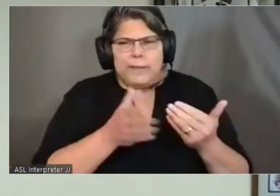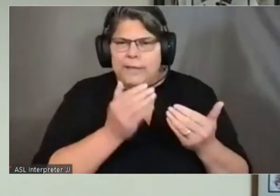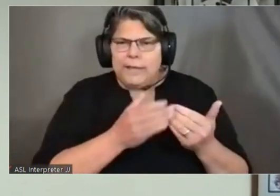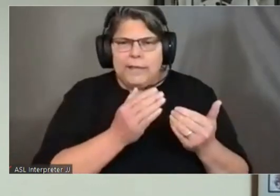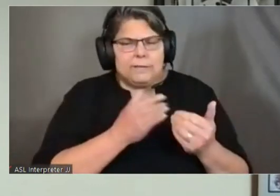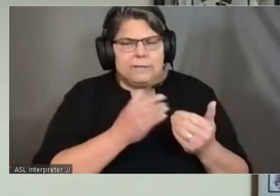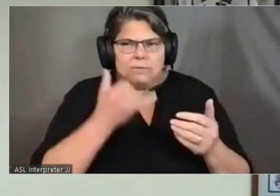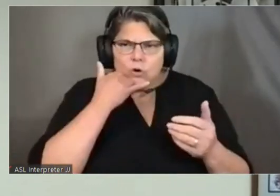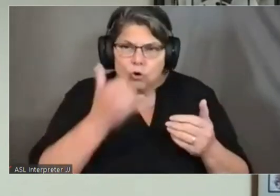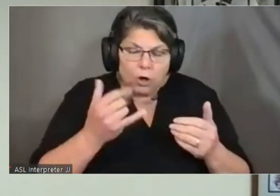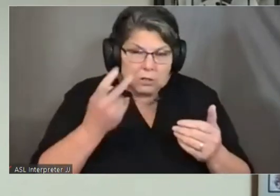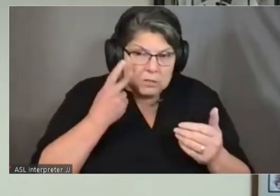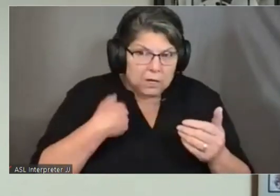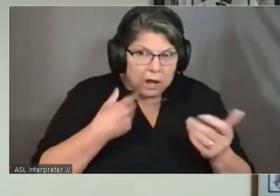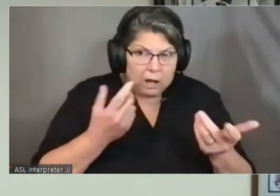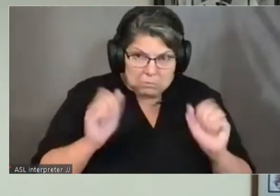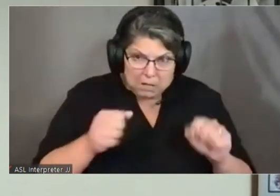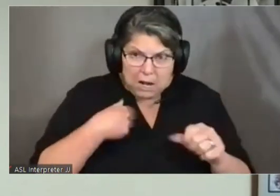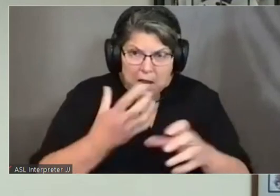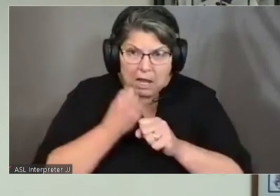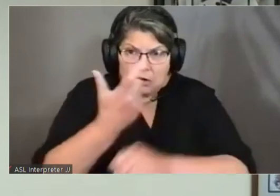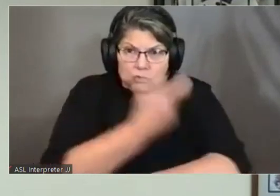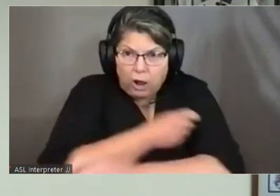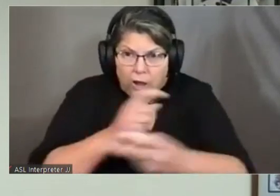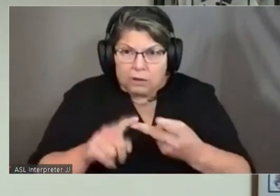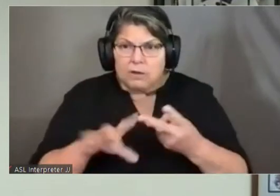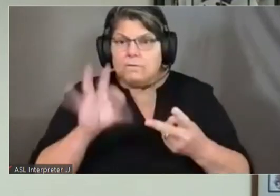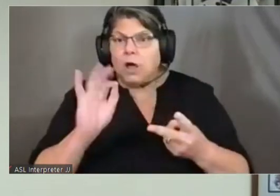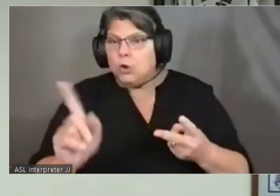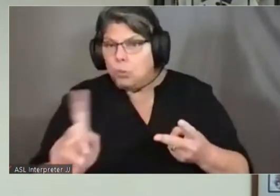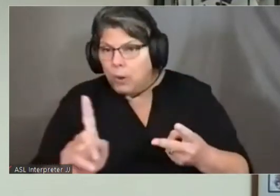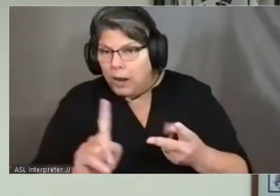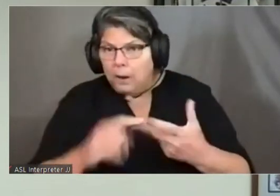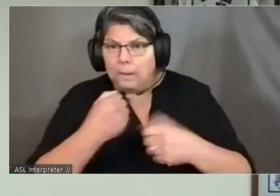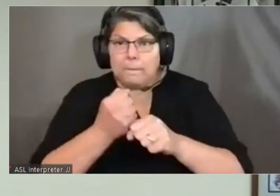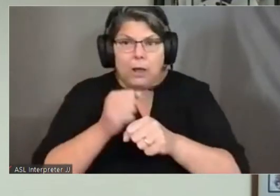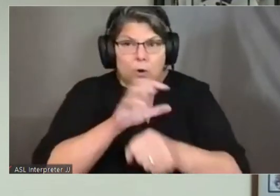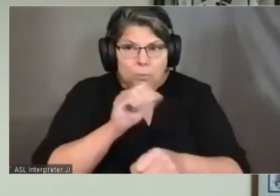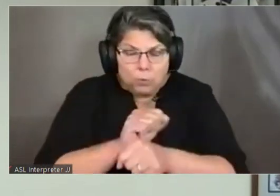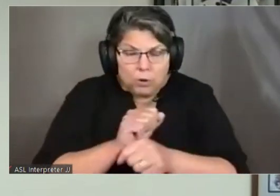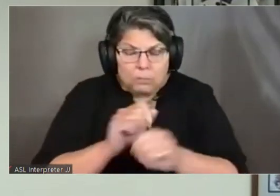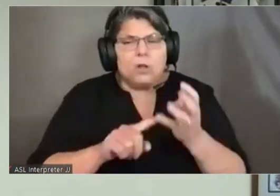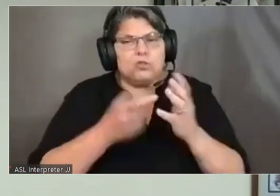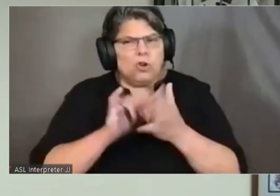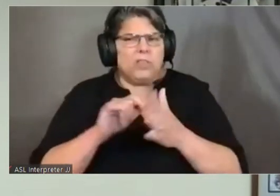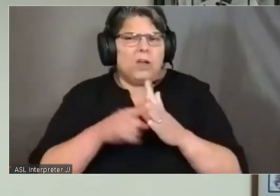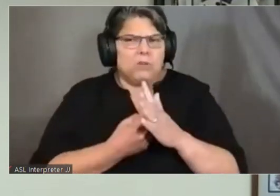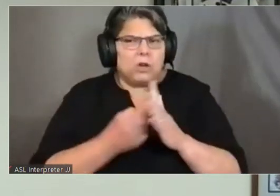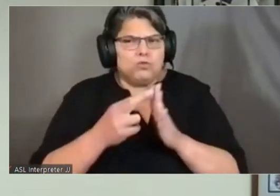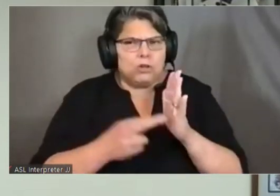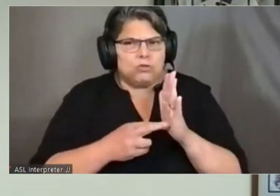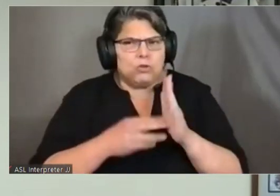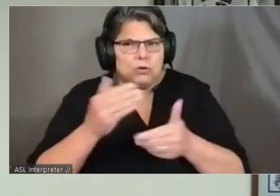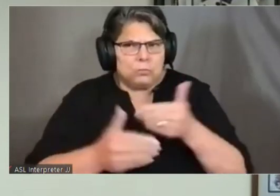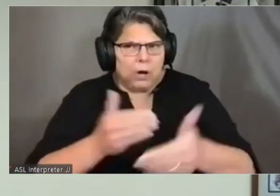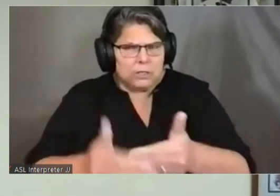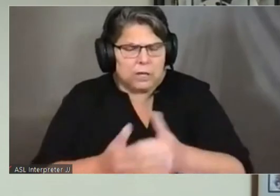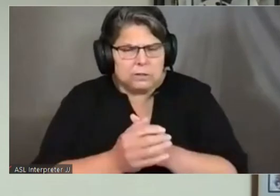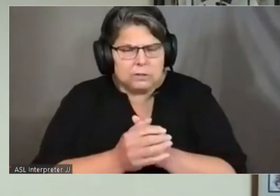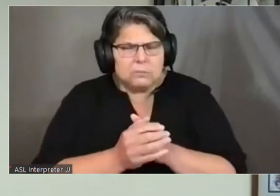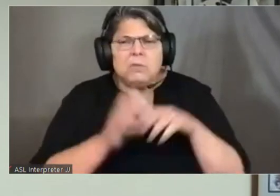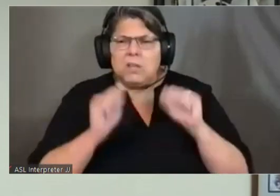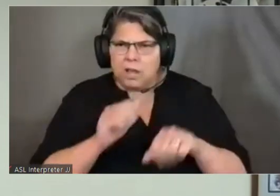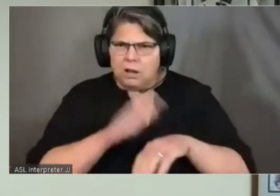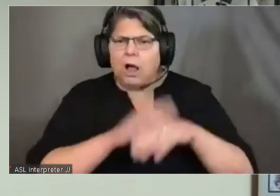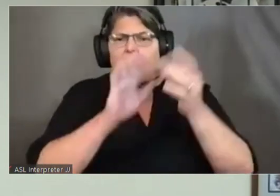eligibility, finding a clinic, making an appointment and beginning registration. This is available online